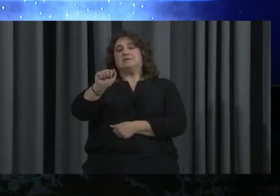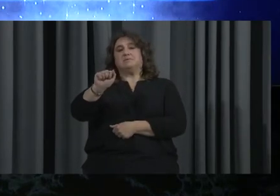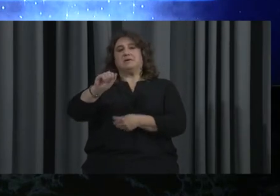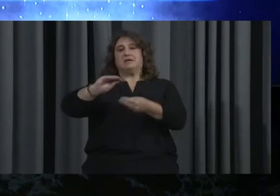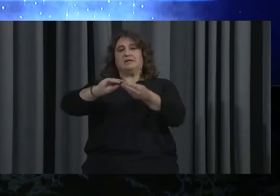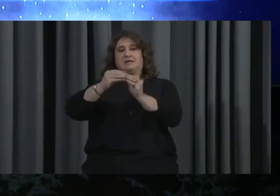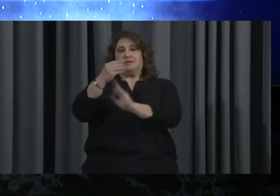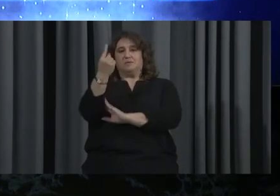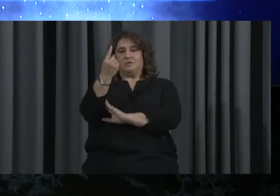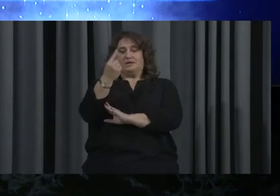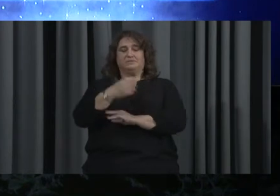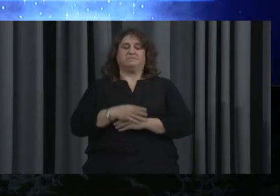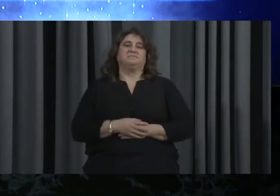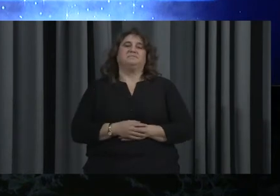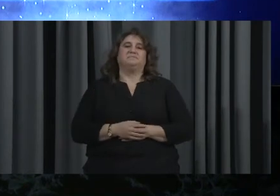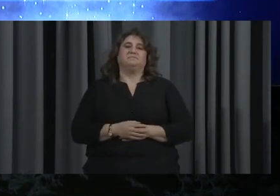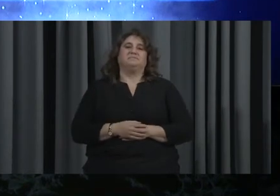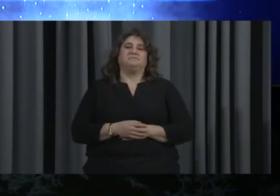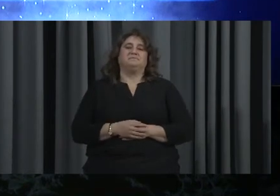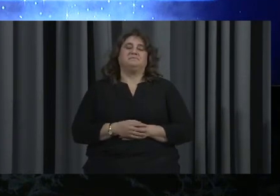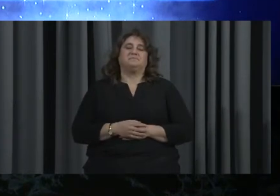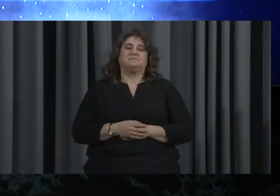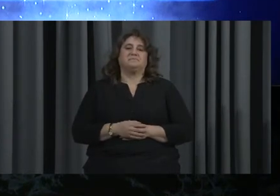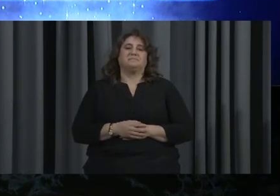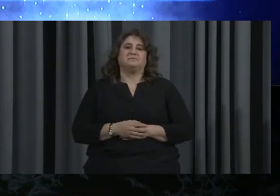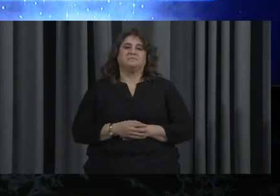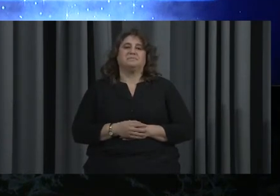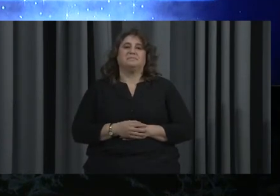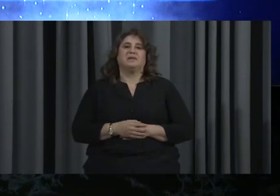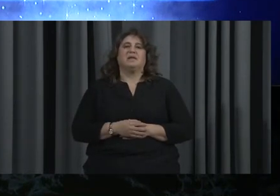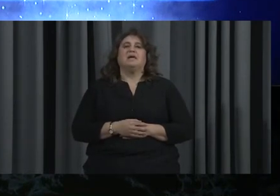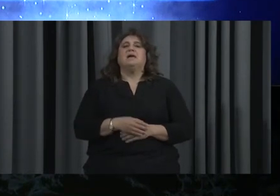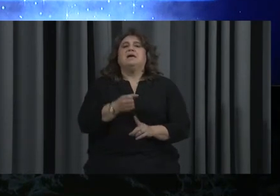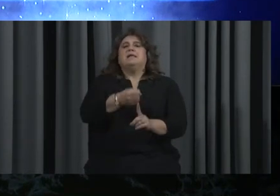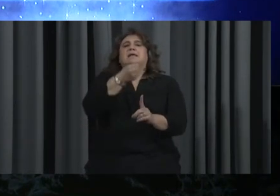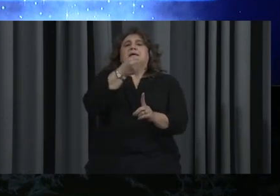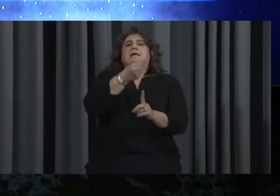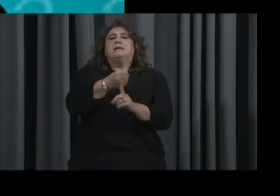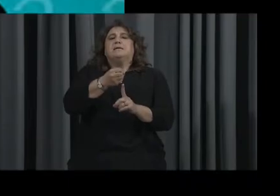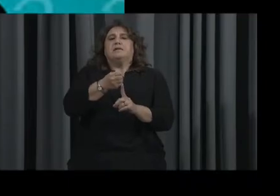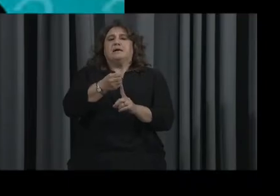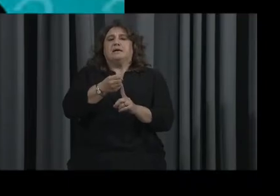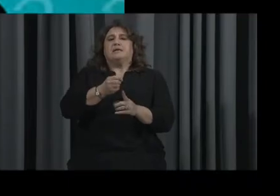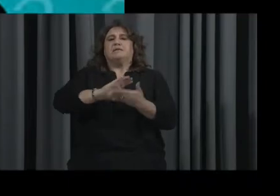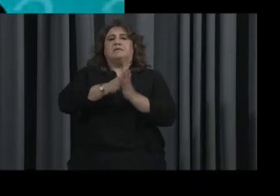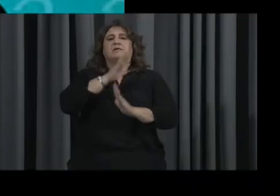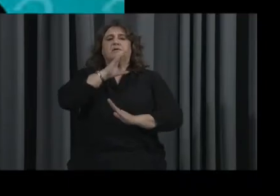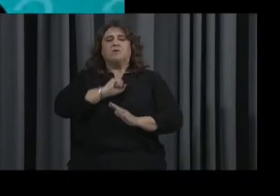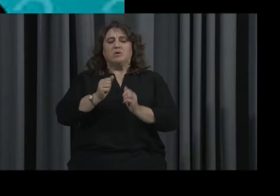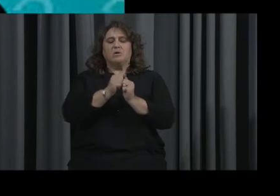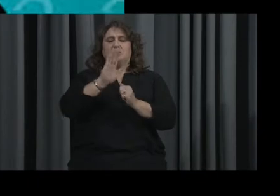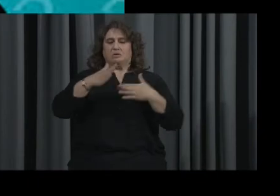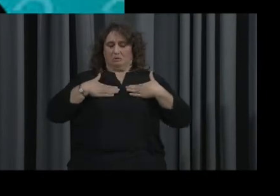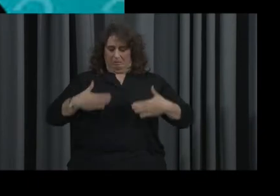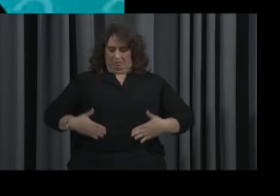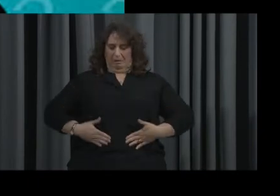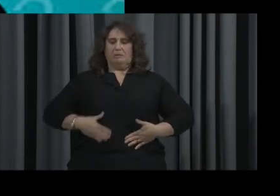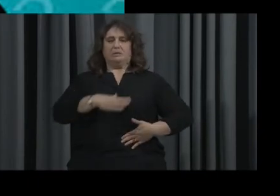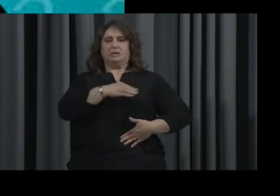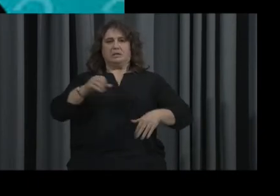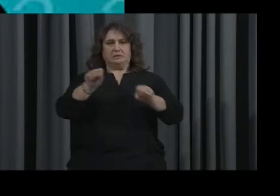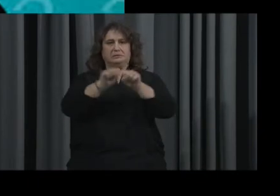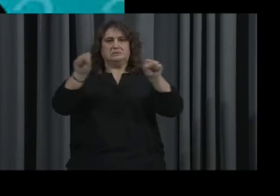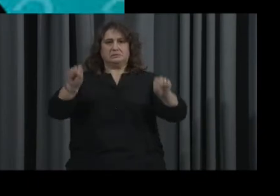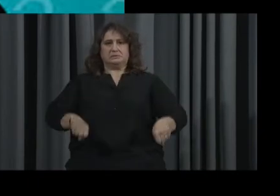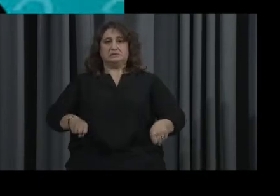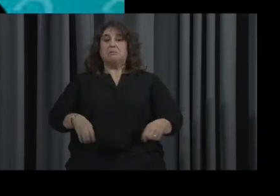Alright, for activity one, we are going to explore the effects of aging on the body's organs and systems. This is important